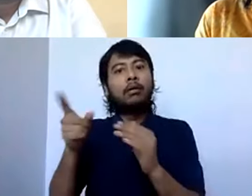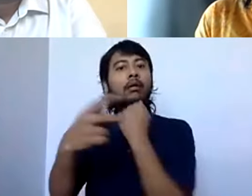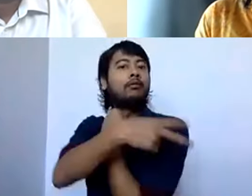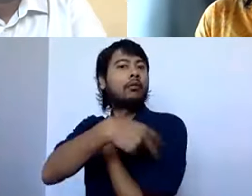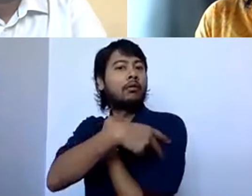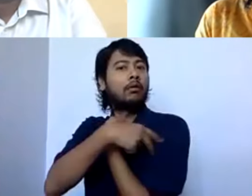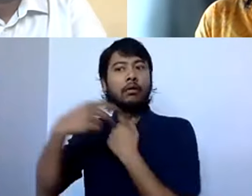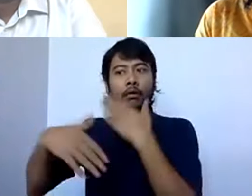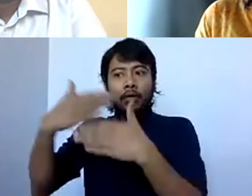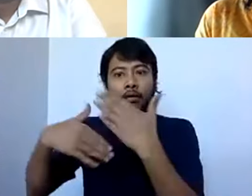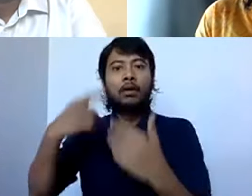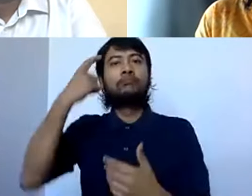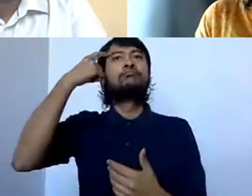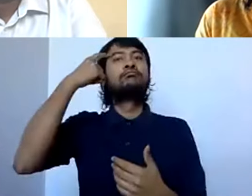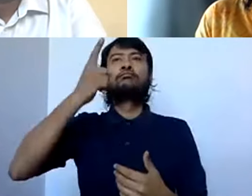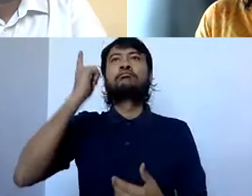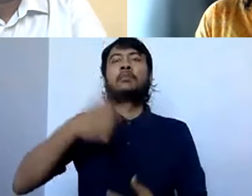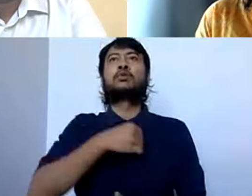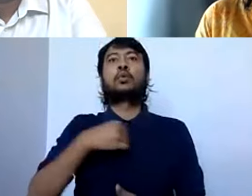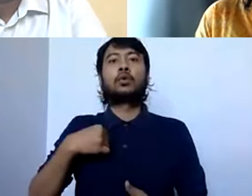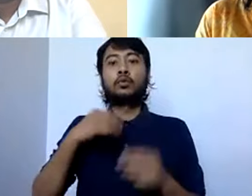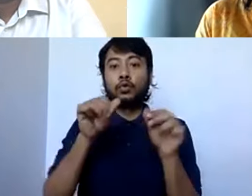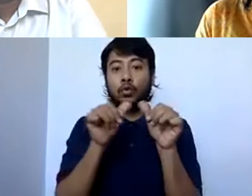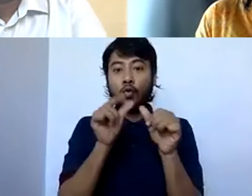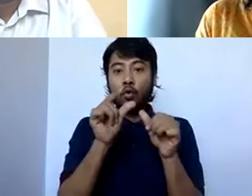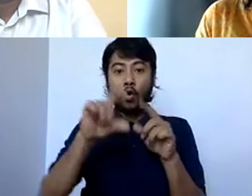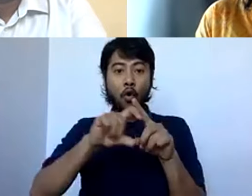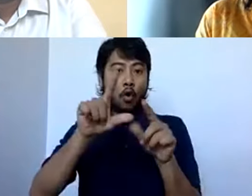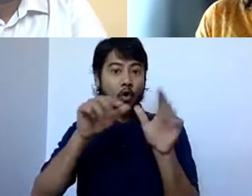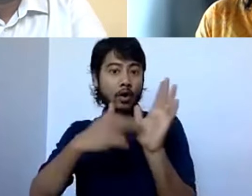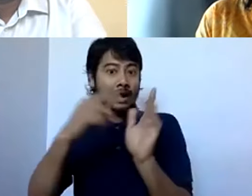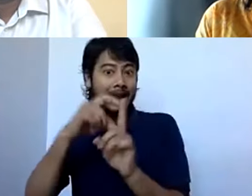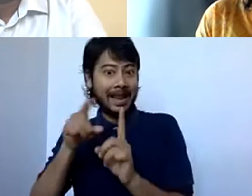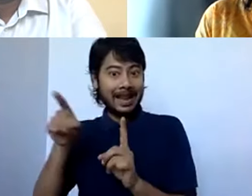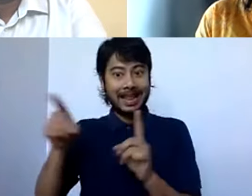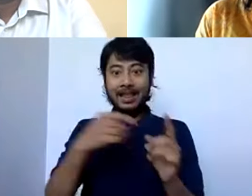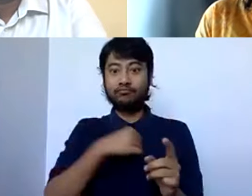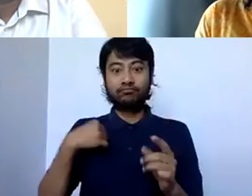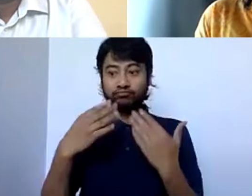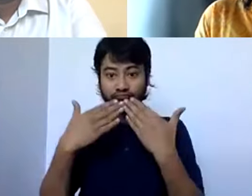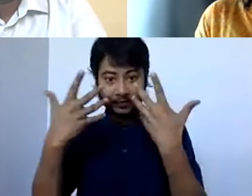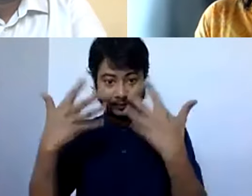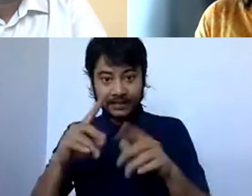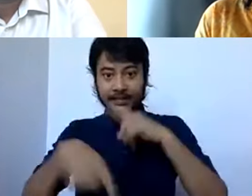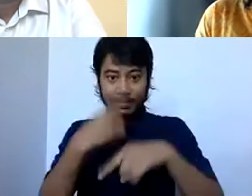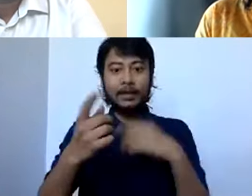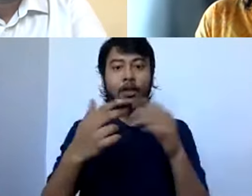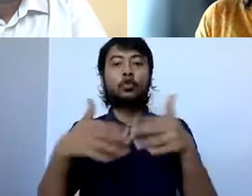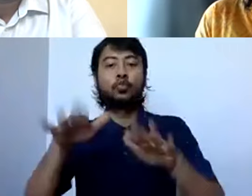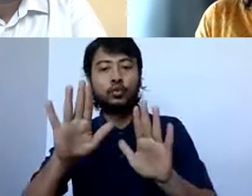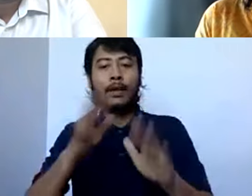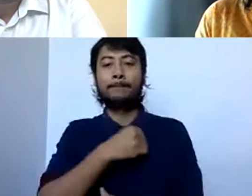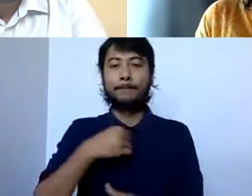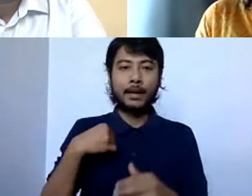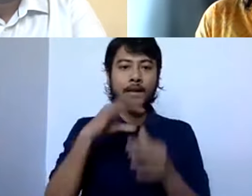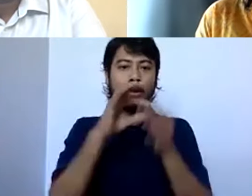as a doctor from University of Auckland, became involved with the New Zealand Medical Student Association. Here, he has